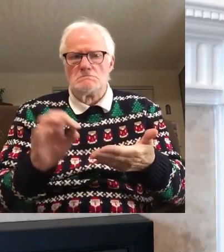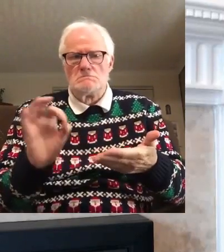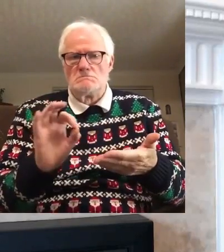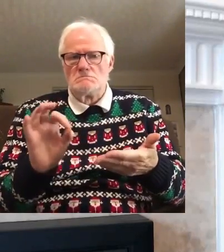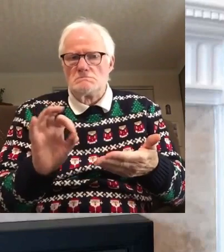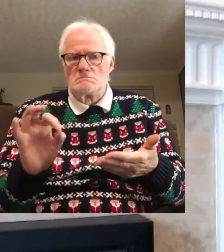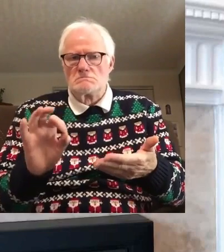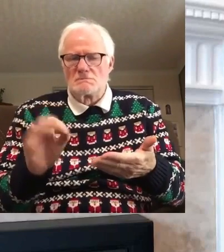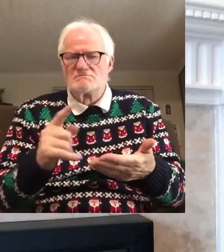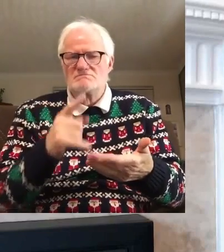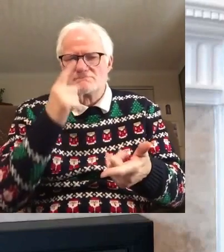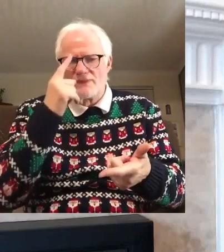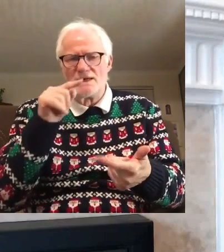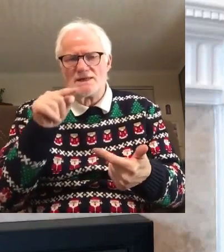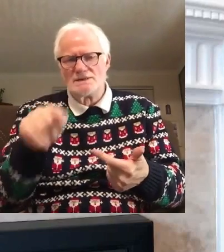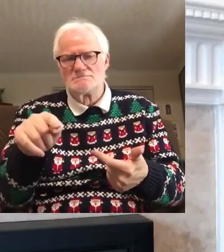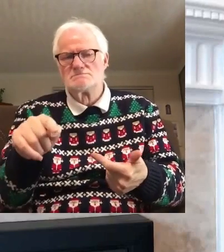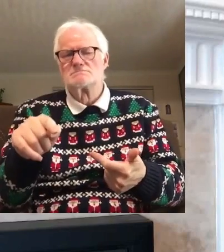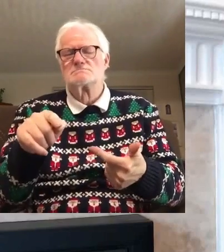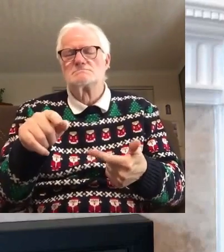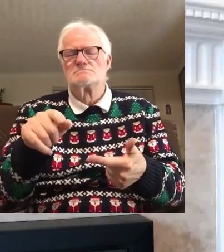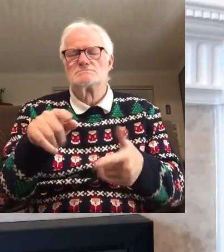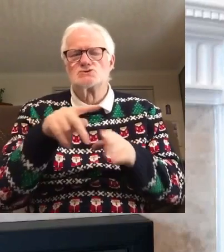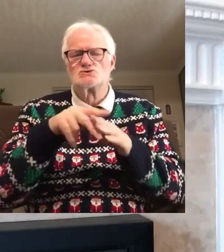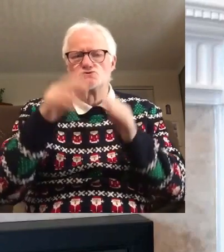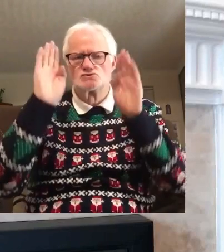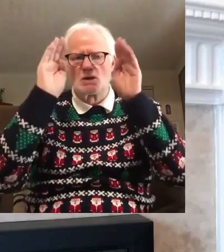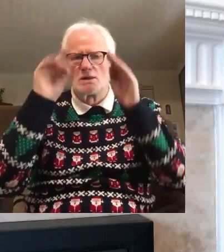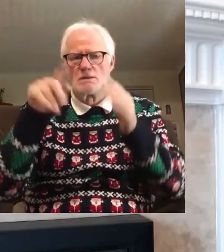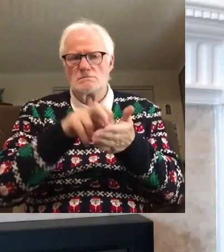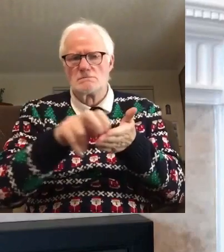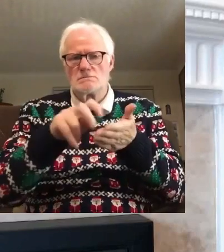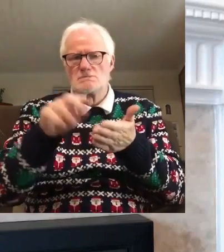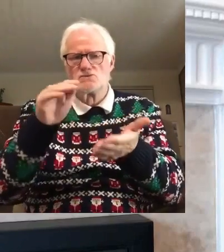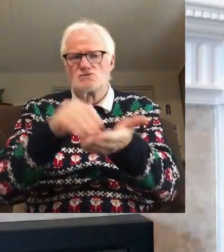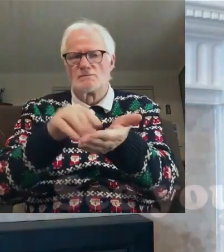It was a long way to travel from Nazareth to Bethlehem. Ben.